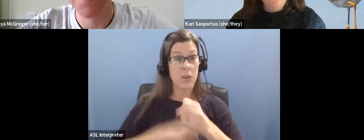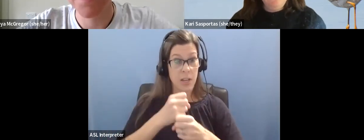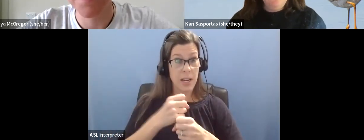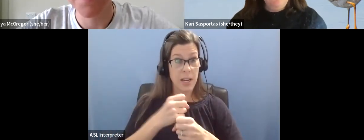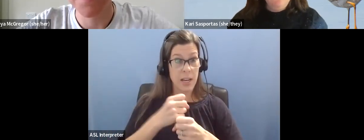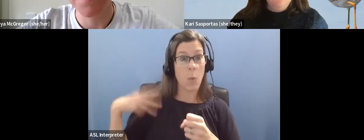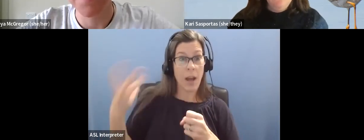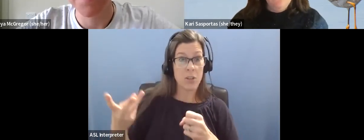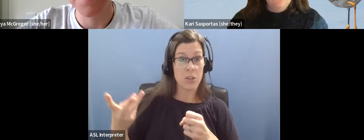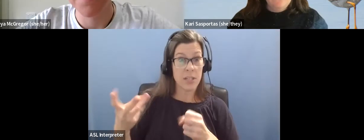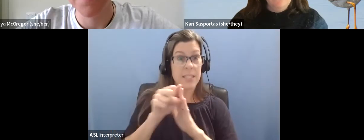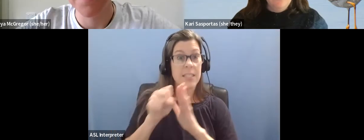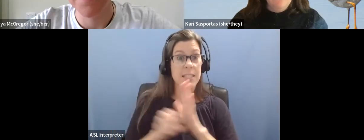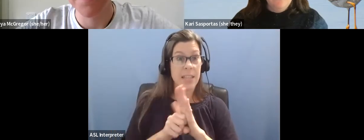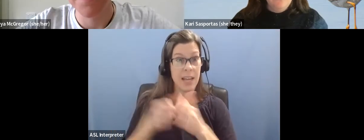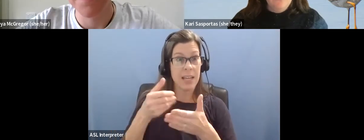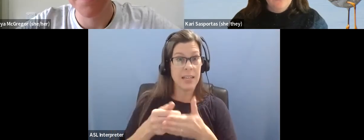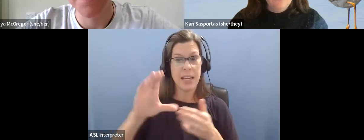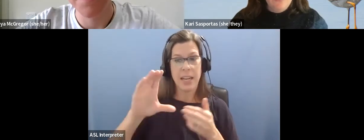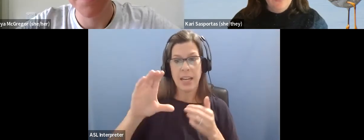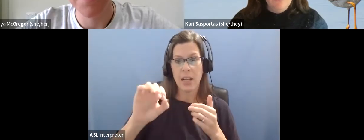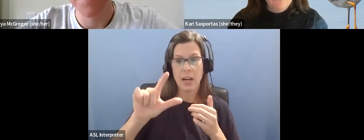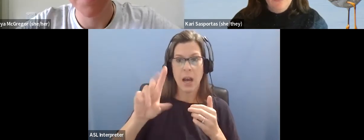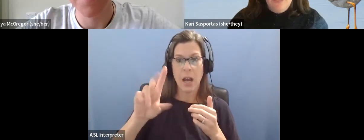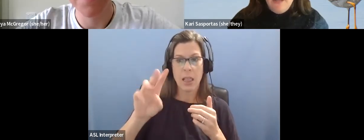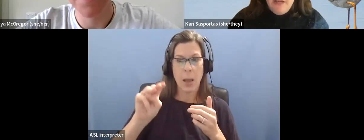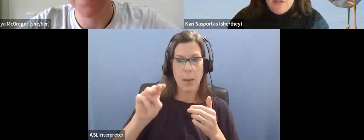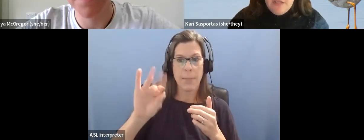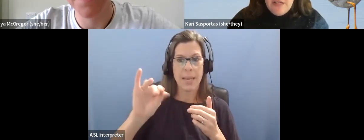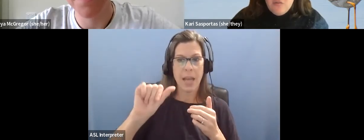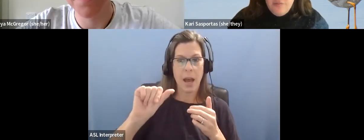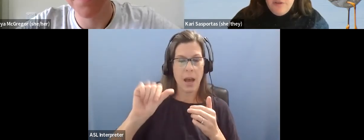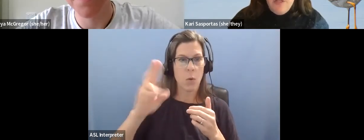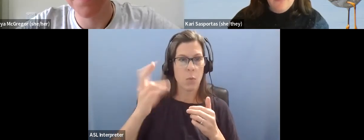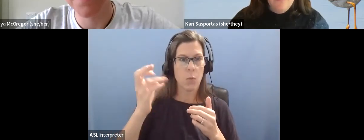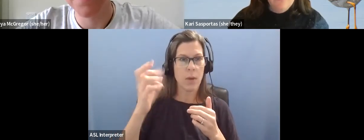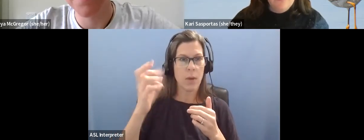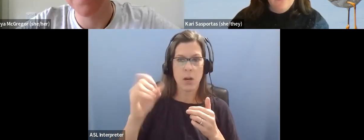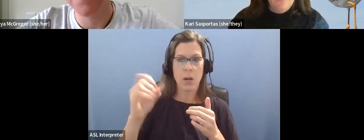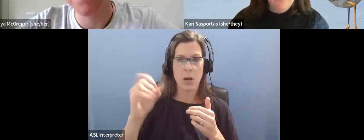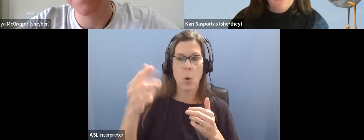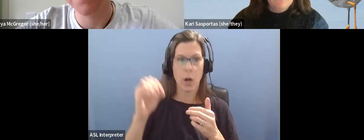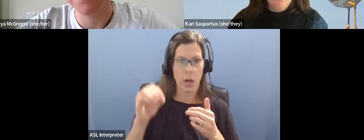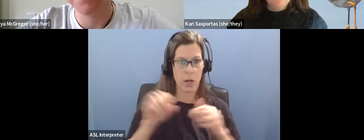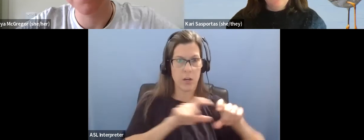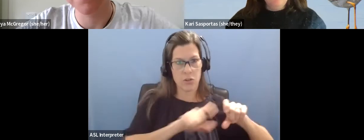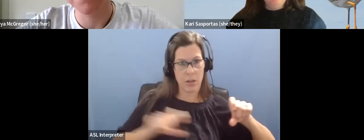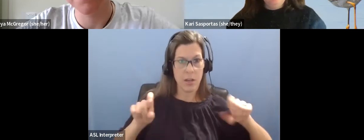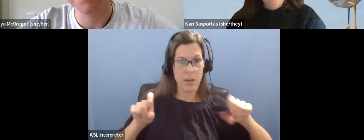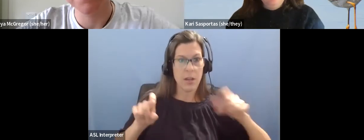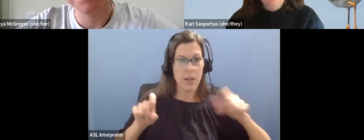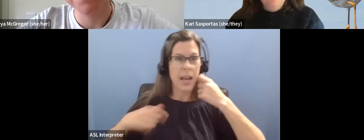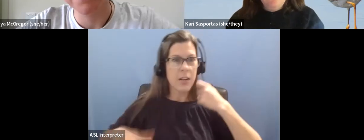State along the Columbia River Gorge. And I should say, I grew up on the East Coast. I grew up in Hartford, Connecticut.